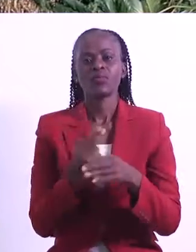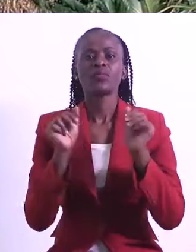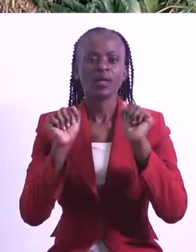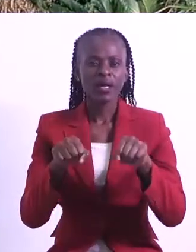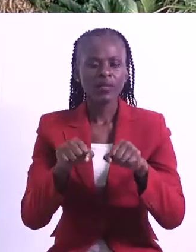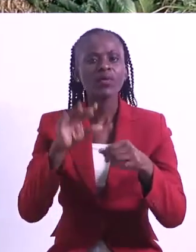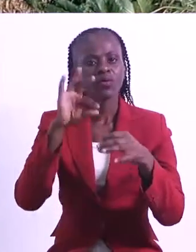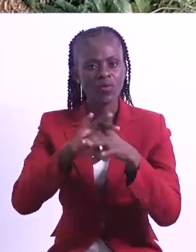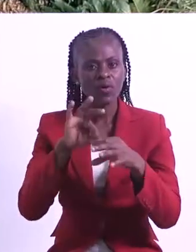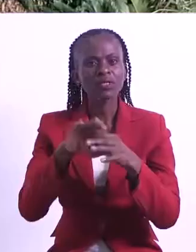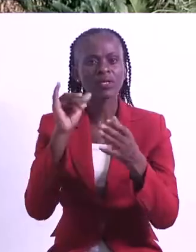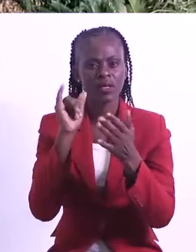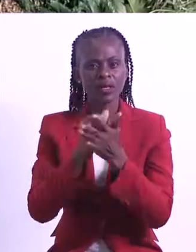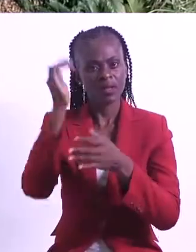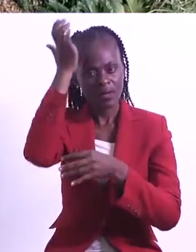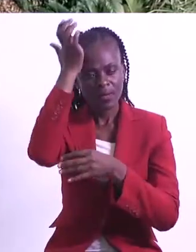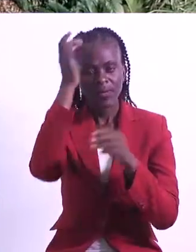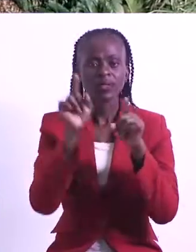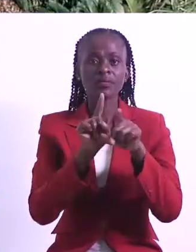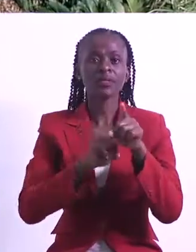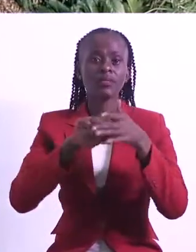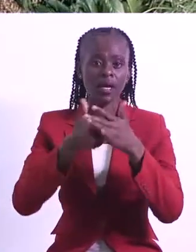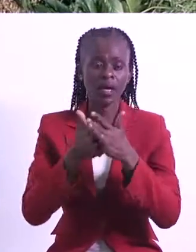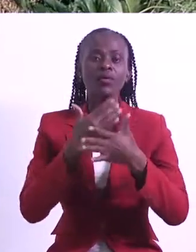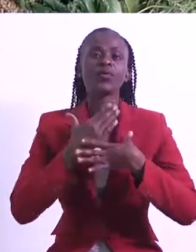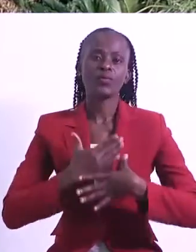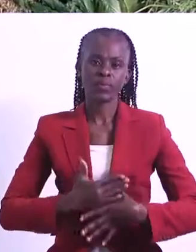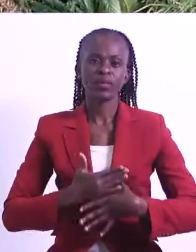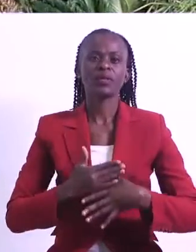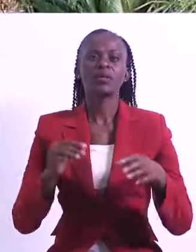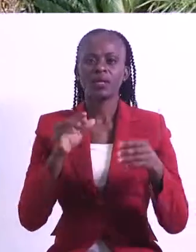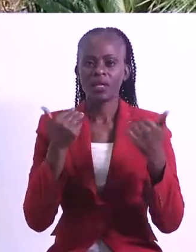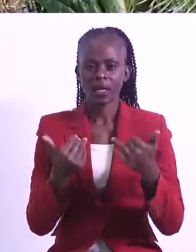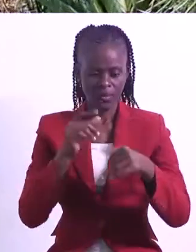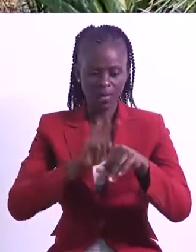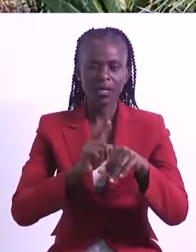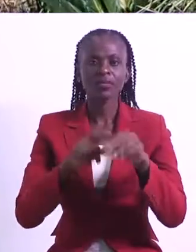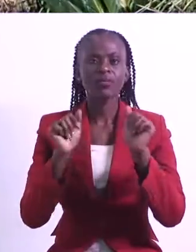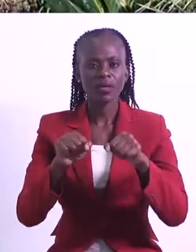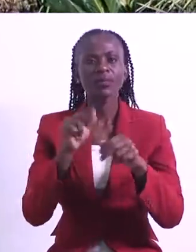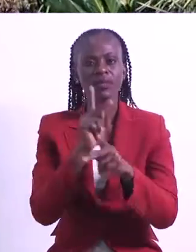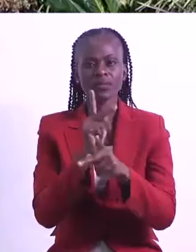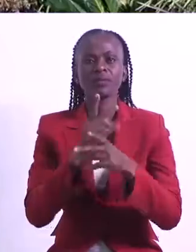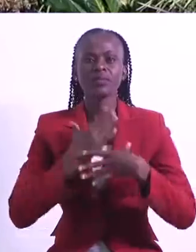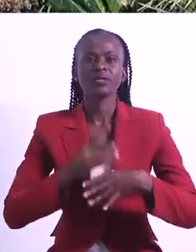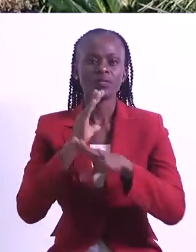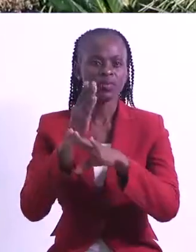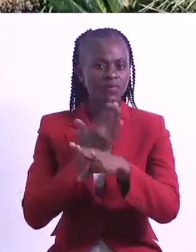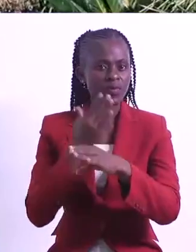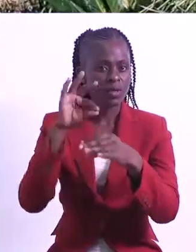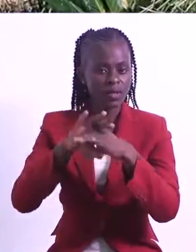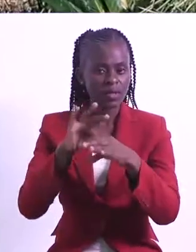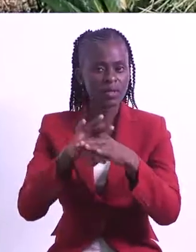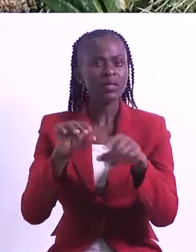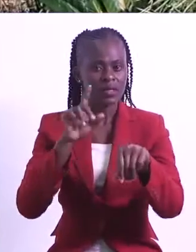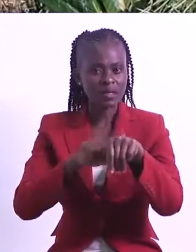be able to vote on that day, but to do so in a peaceful atmosphere. So our chance to be able to maintain peace before that election,